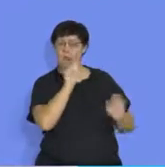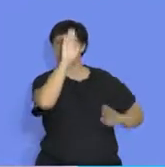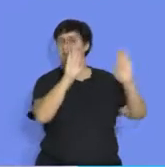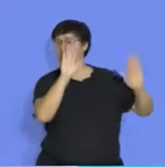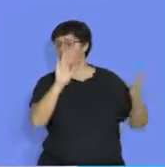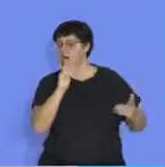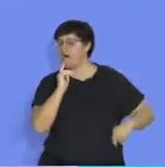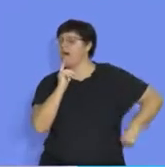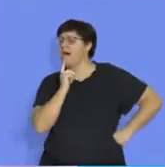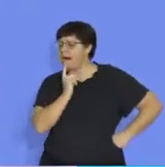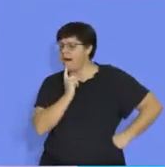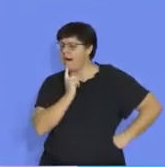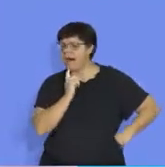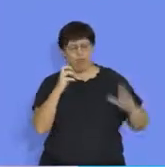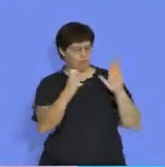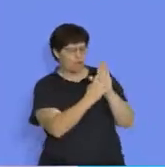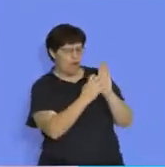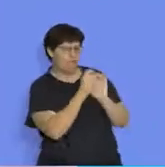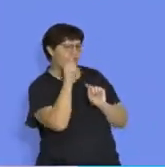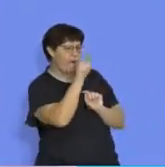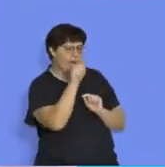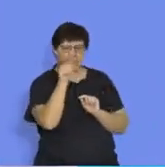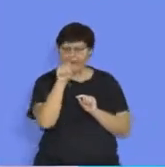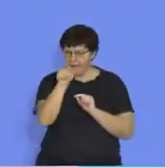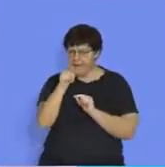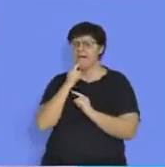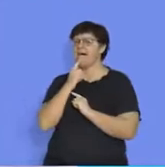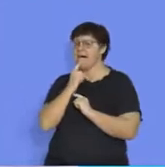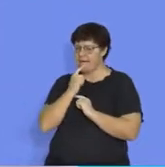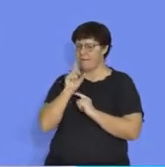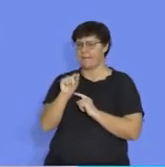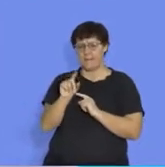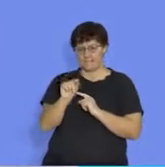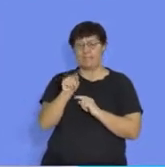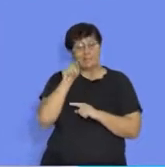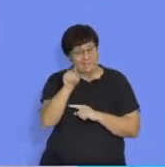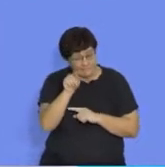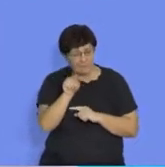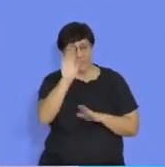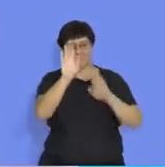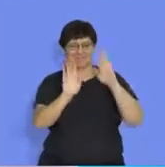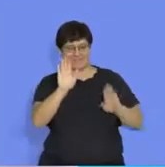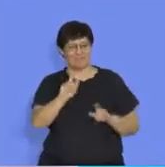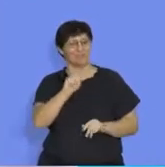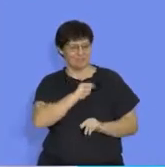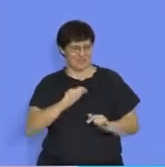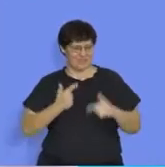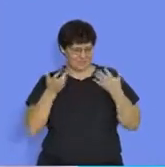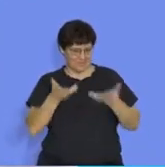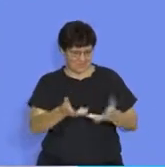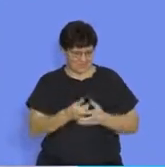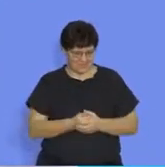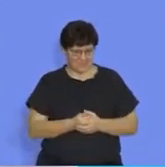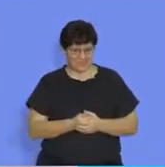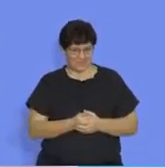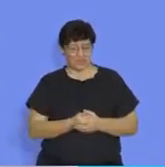until we started to see the graph and the exponential graph. But that itself is a pattern in real life. So